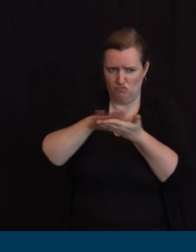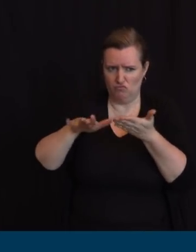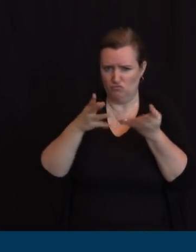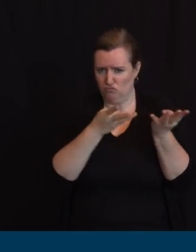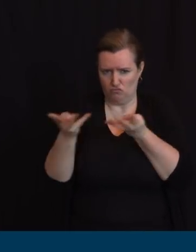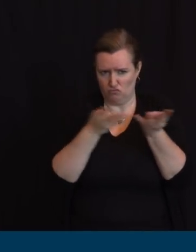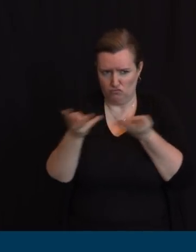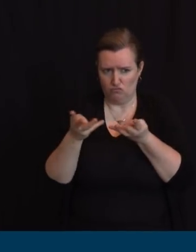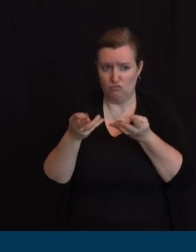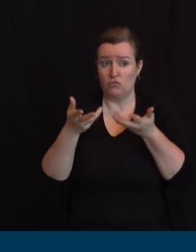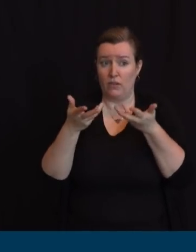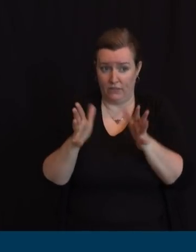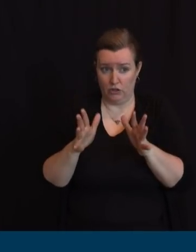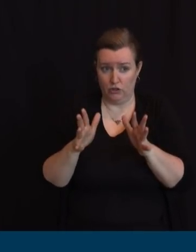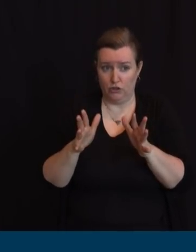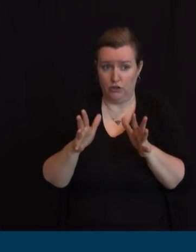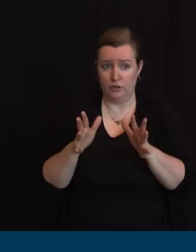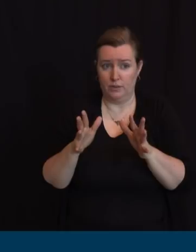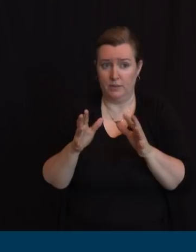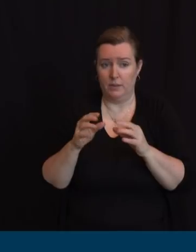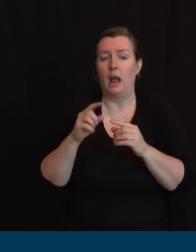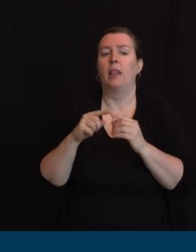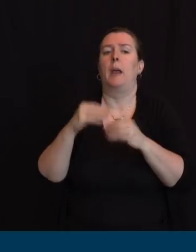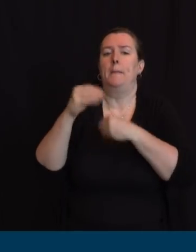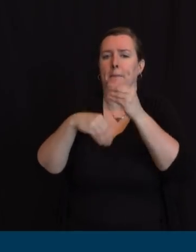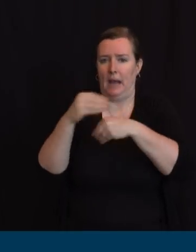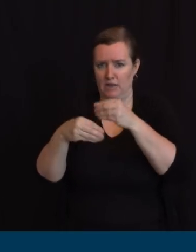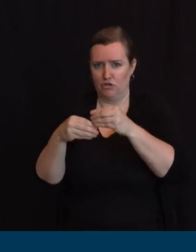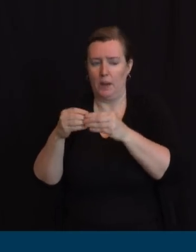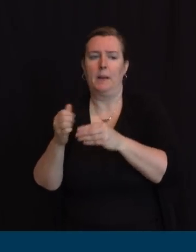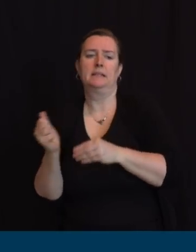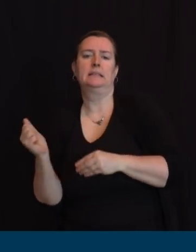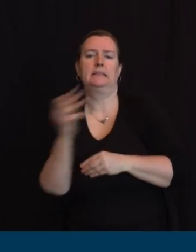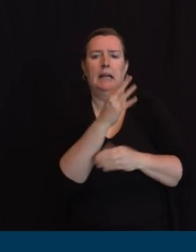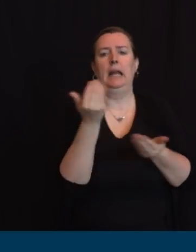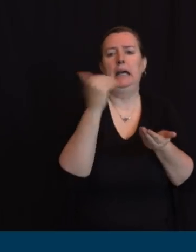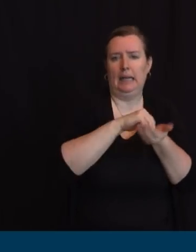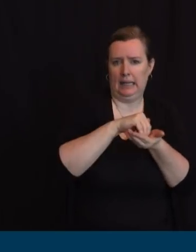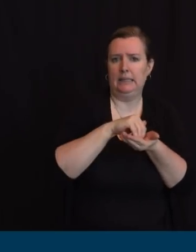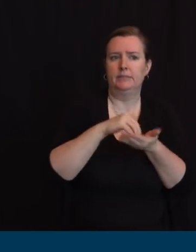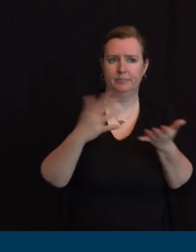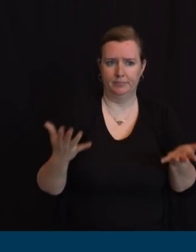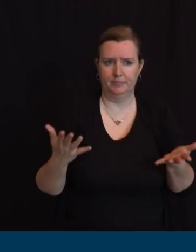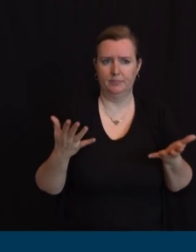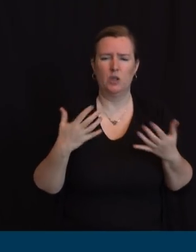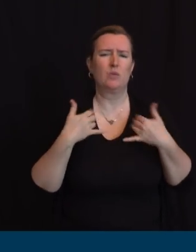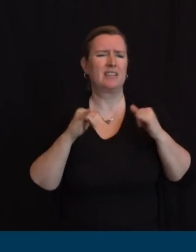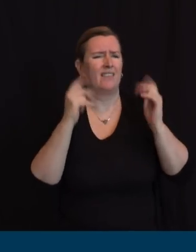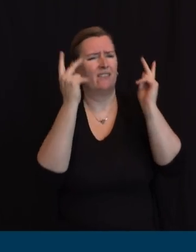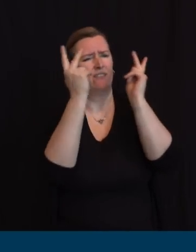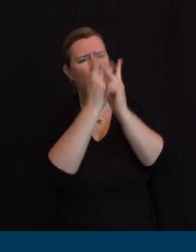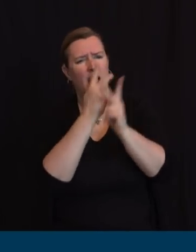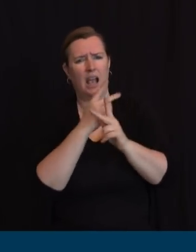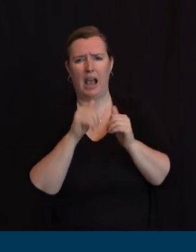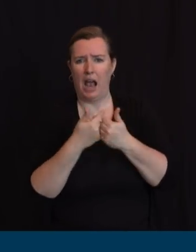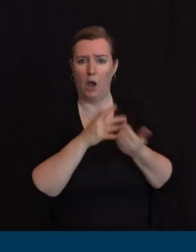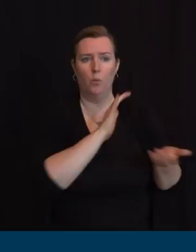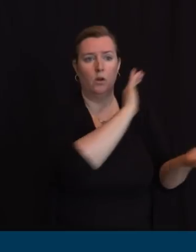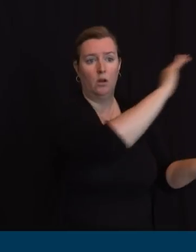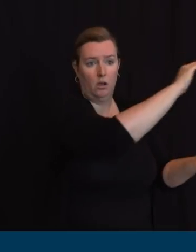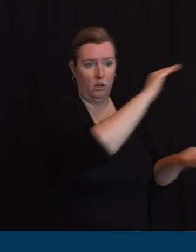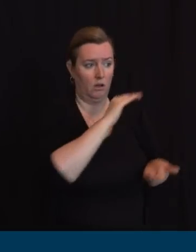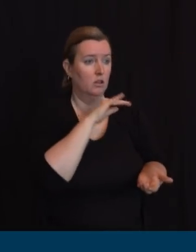they're being utilized and then back out to the to the end user we're still working through that but that is the process that will be in place